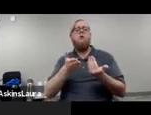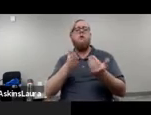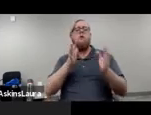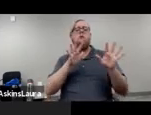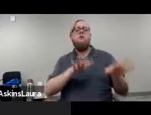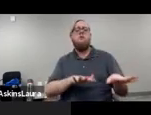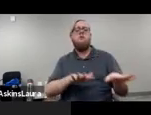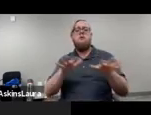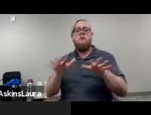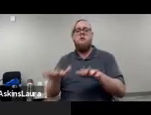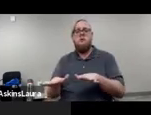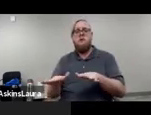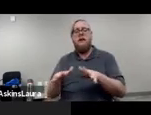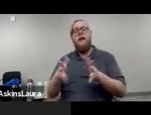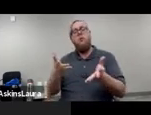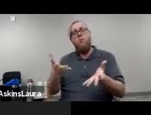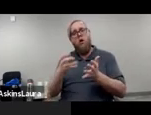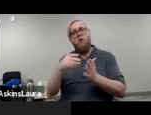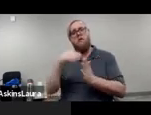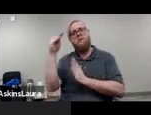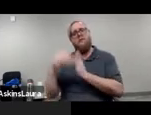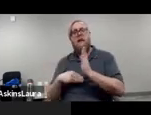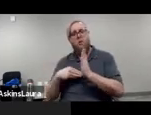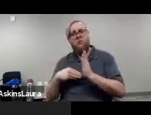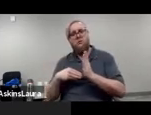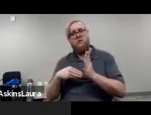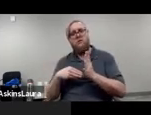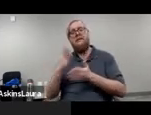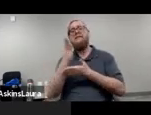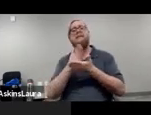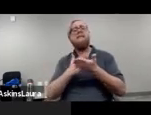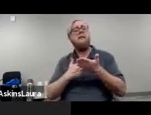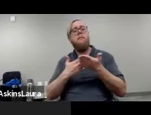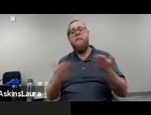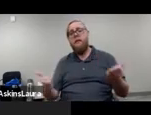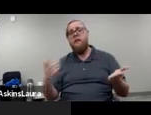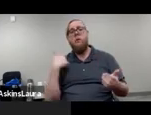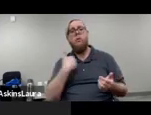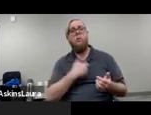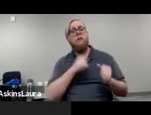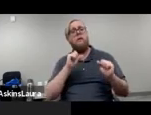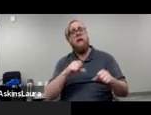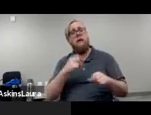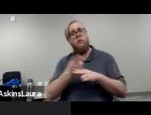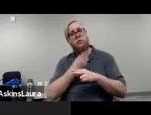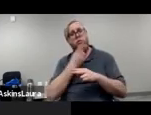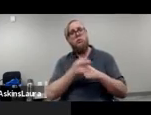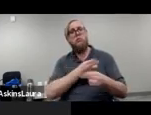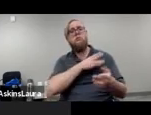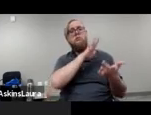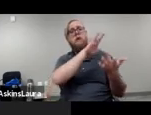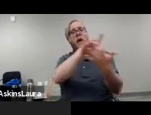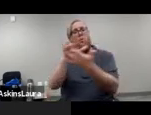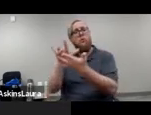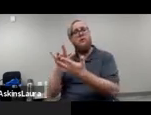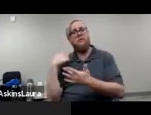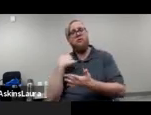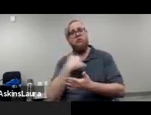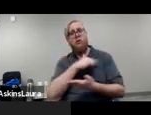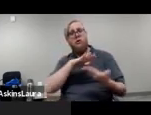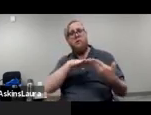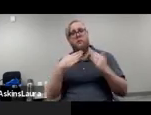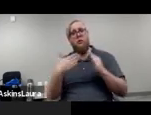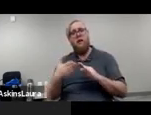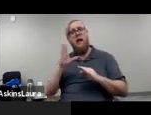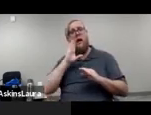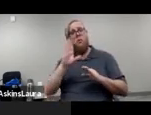desiring to fill it out. So, these are just some of the ways to outreach to our community. I will